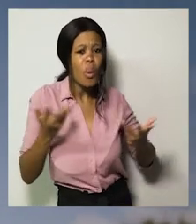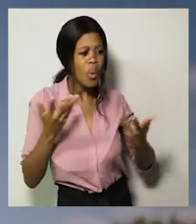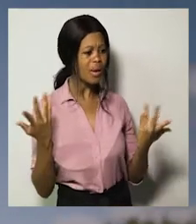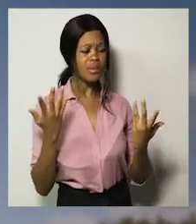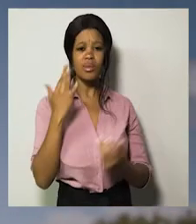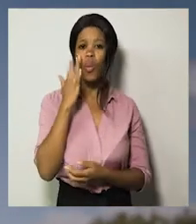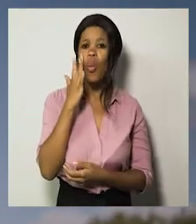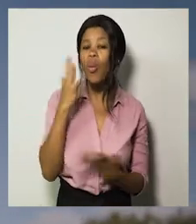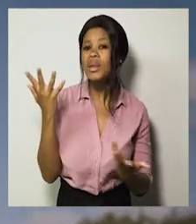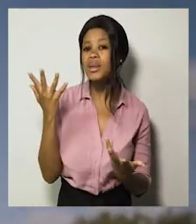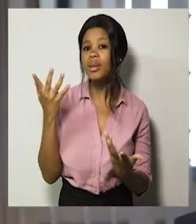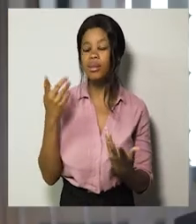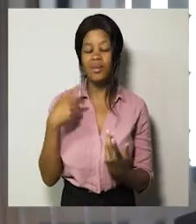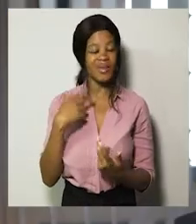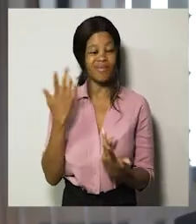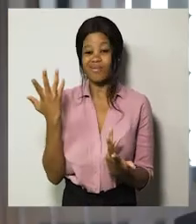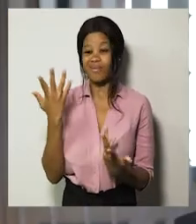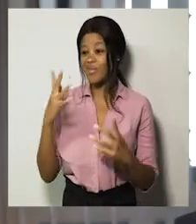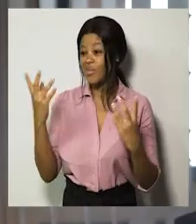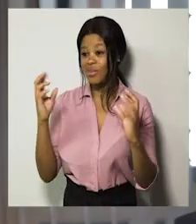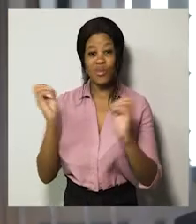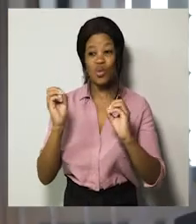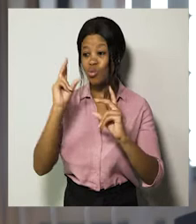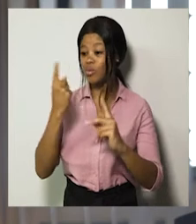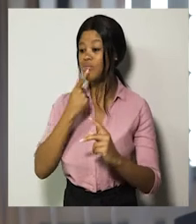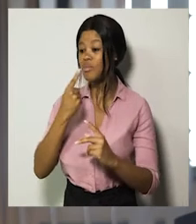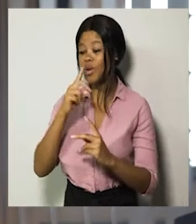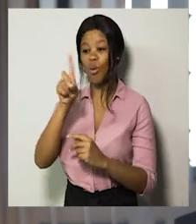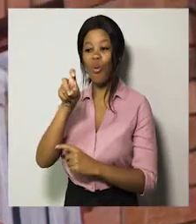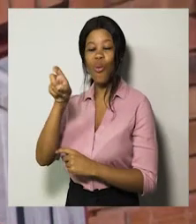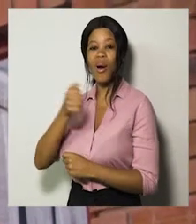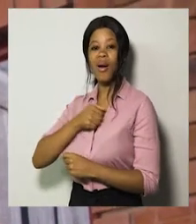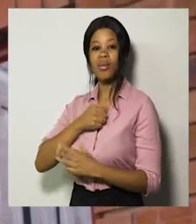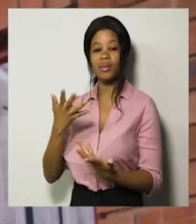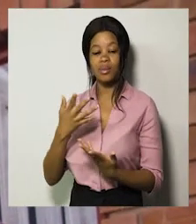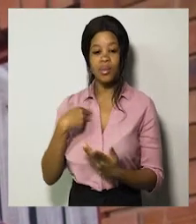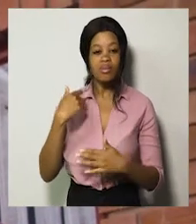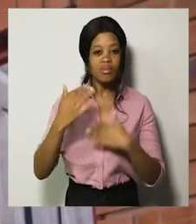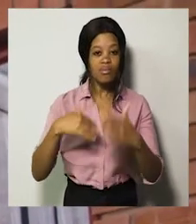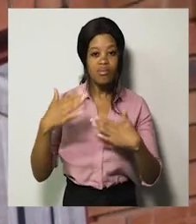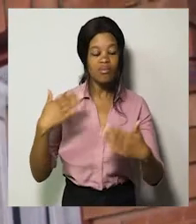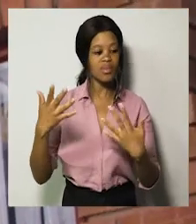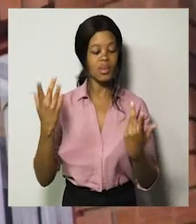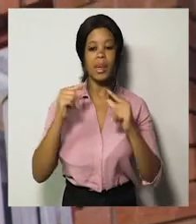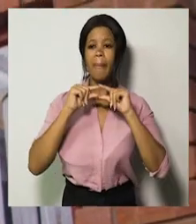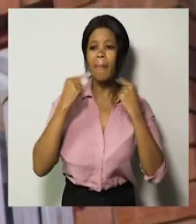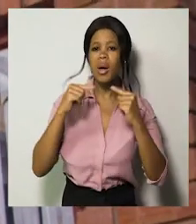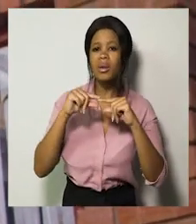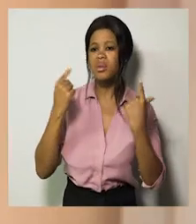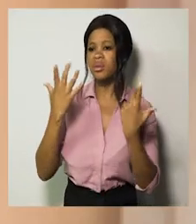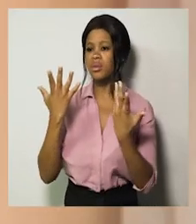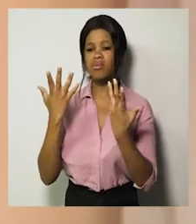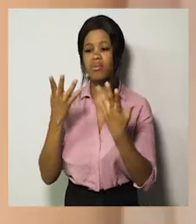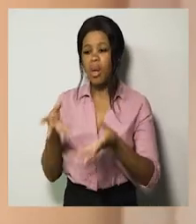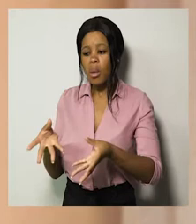when and funny enough nobody's going to answer those questions for you as time goes on we're hearing of pastors or messages